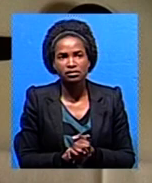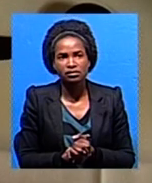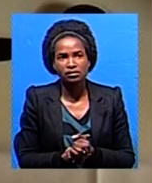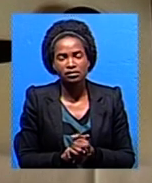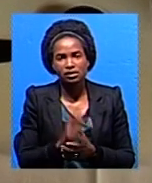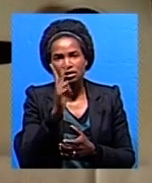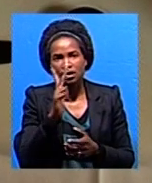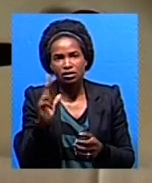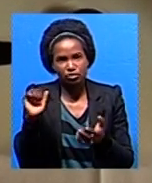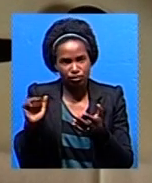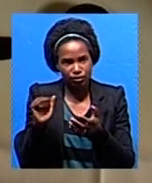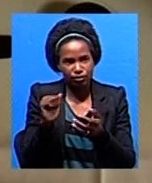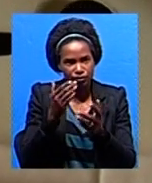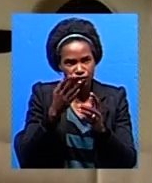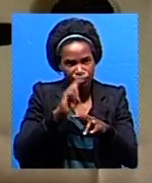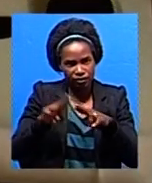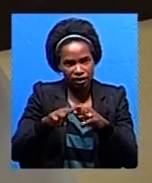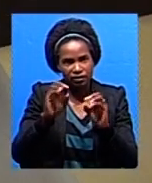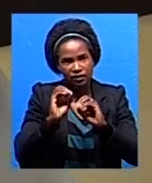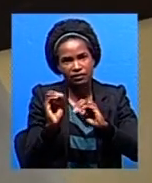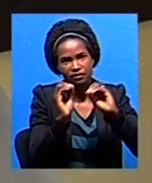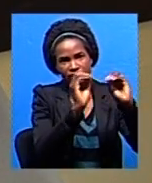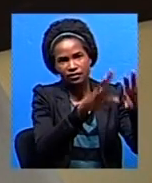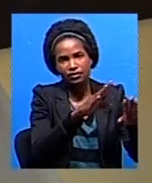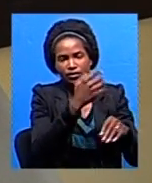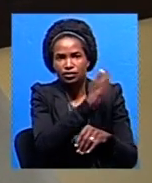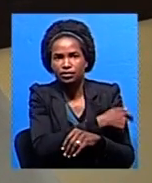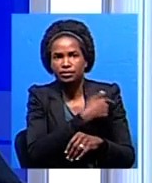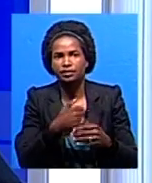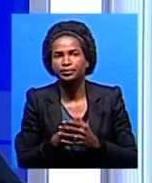accident victims can access medical care through the MVA fund.